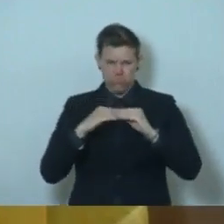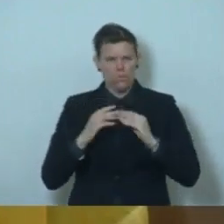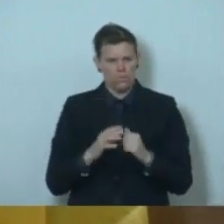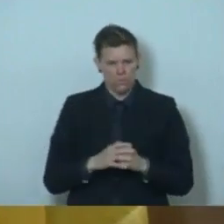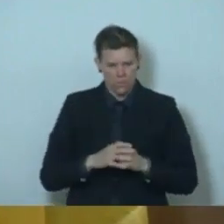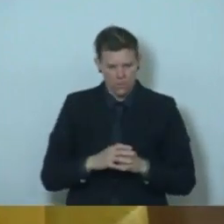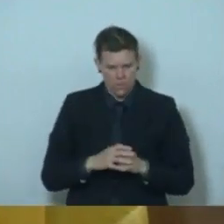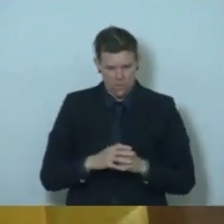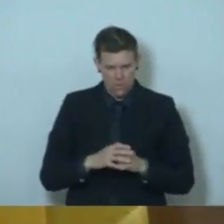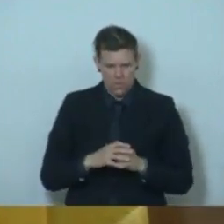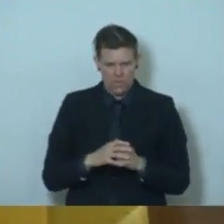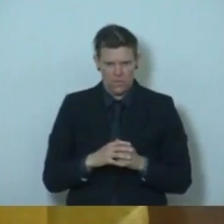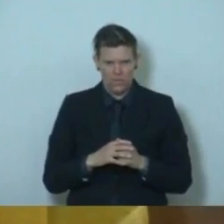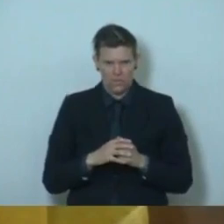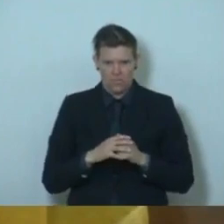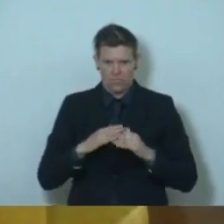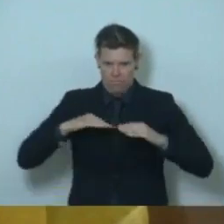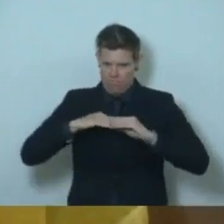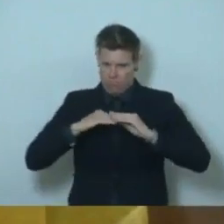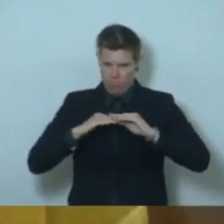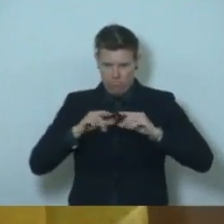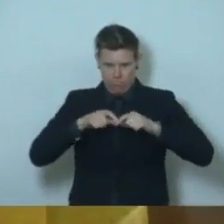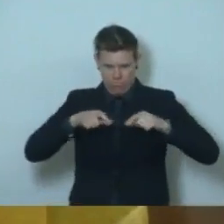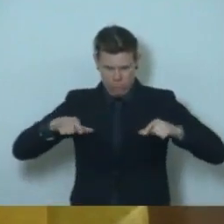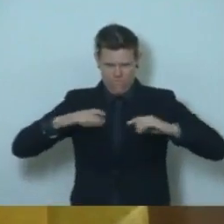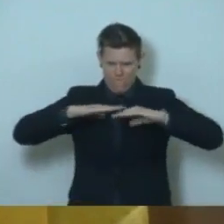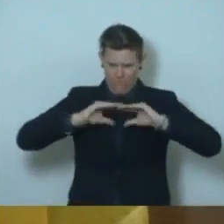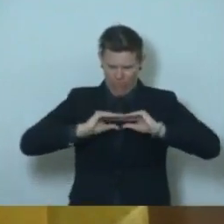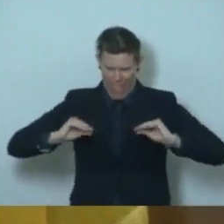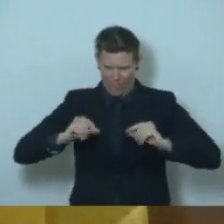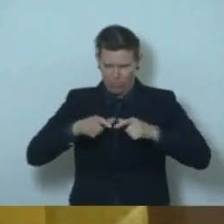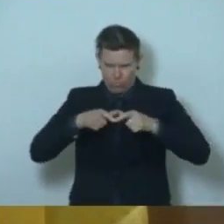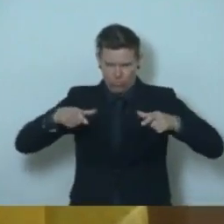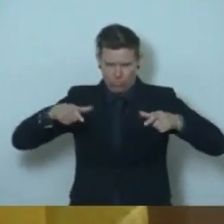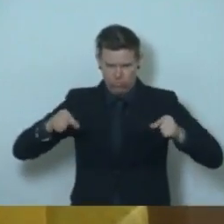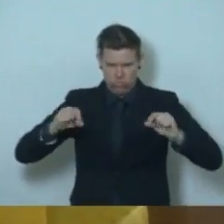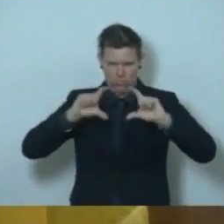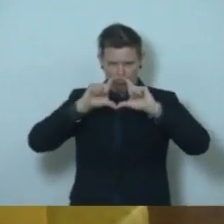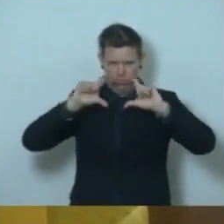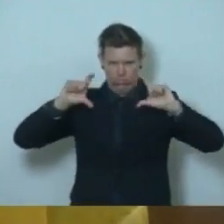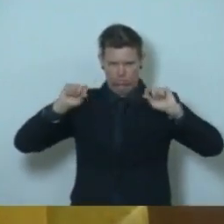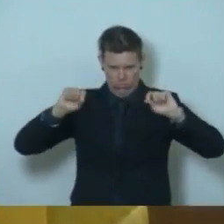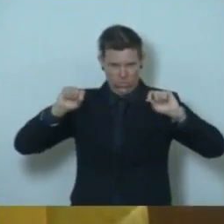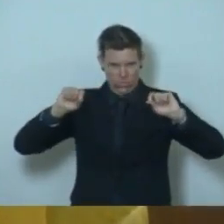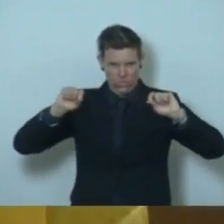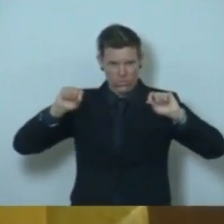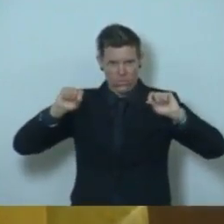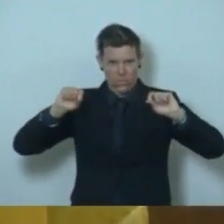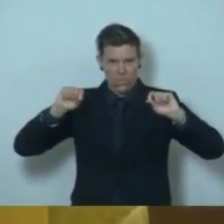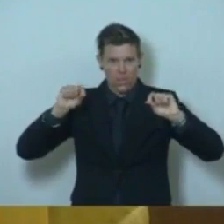all right? I'm going to press down, and you have a face covering.